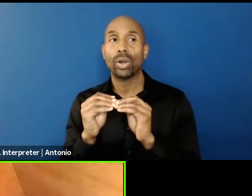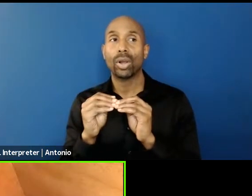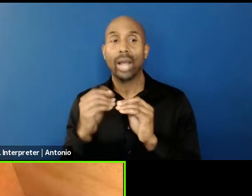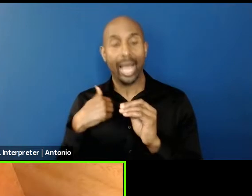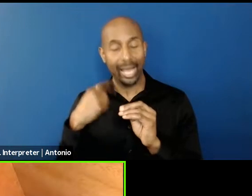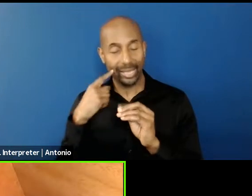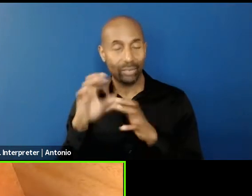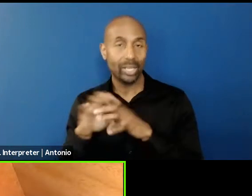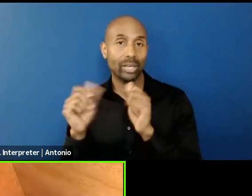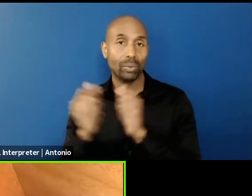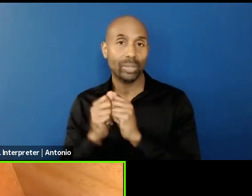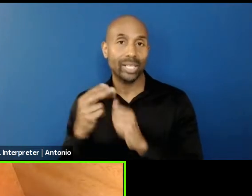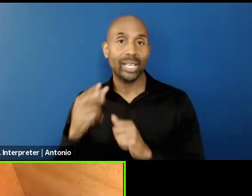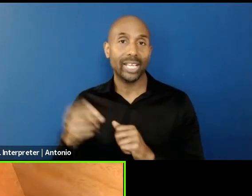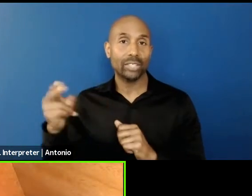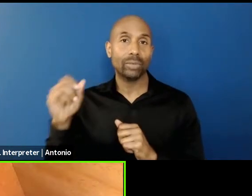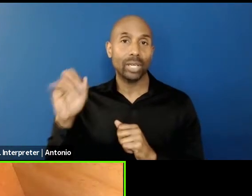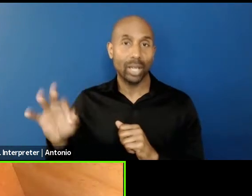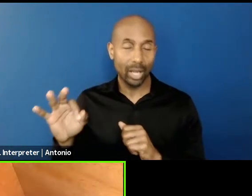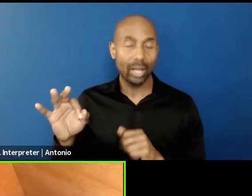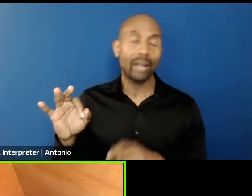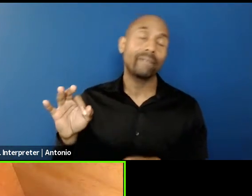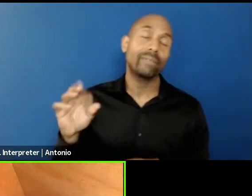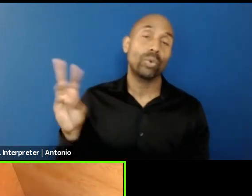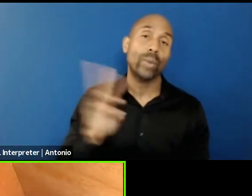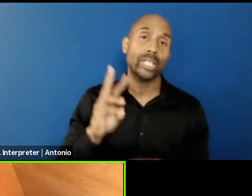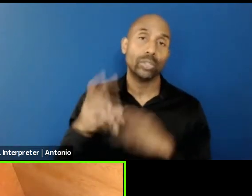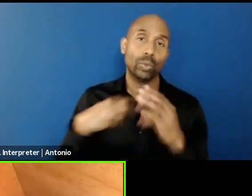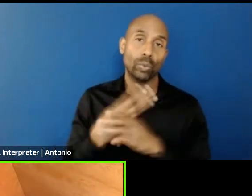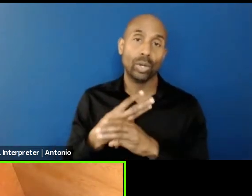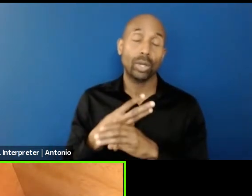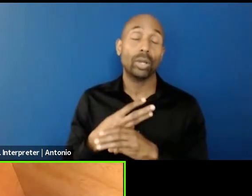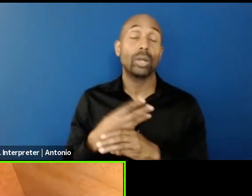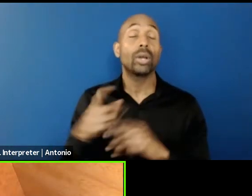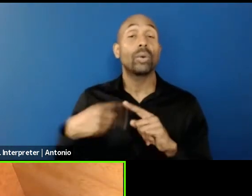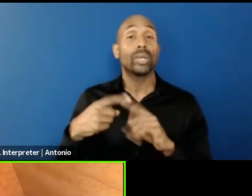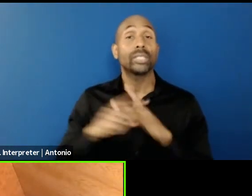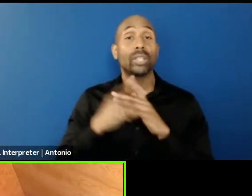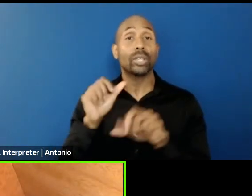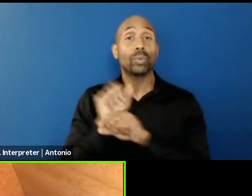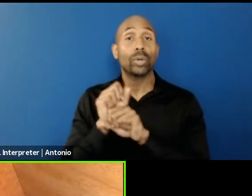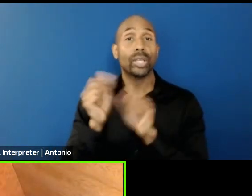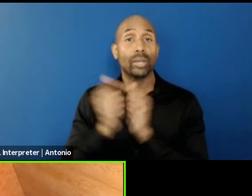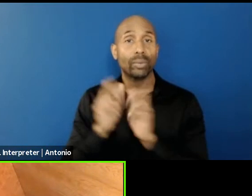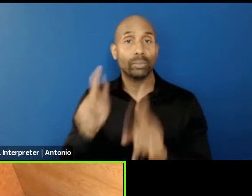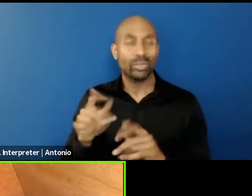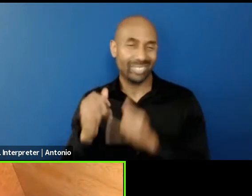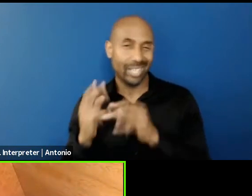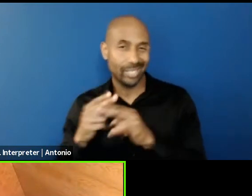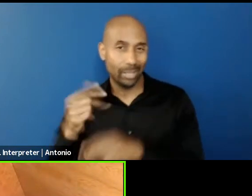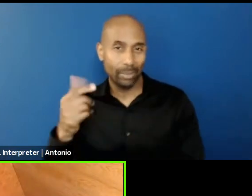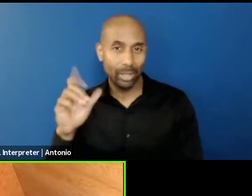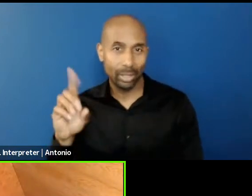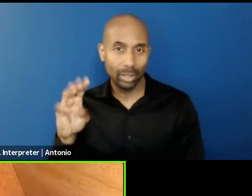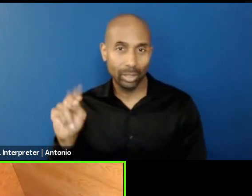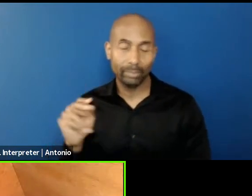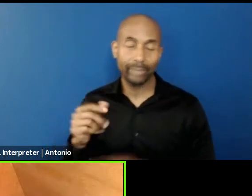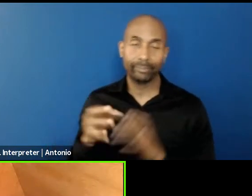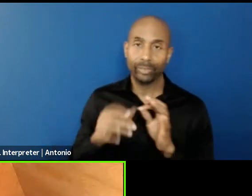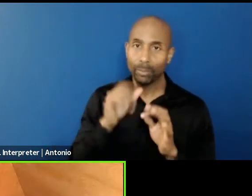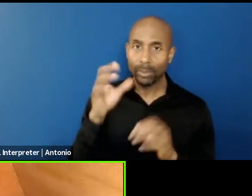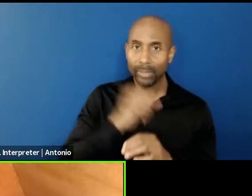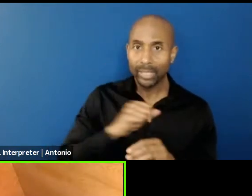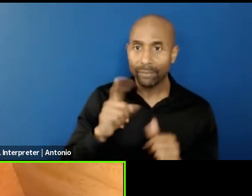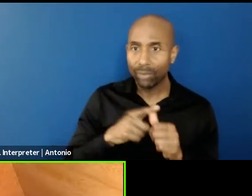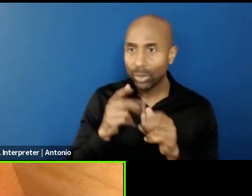with Meryn Goodman and we did like some, some works related to, to, to the history of the Vietnam War, I told